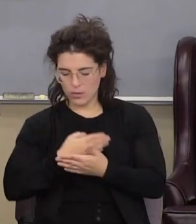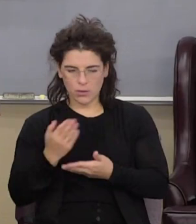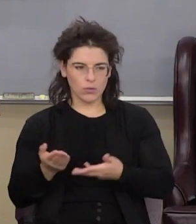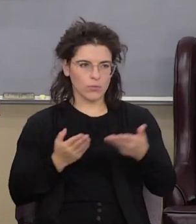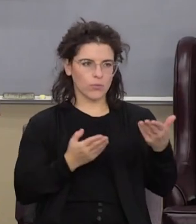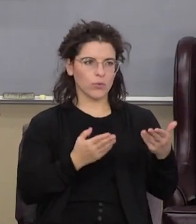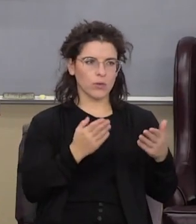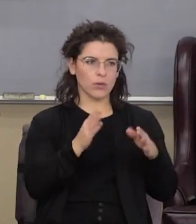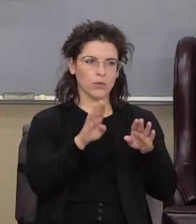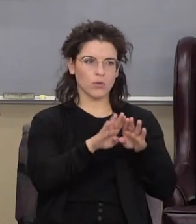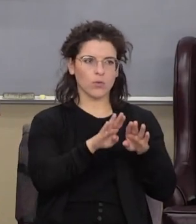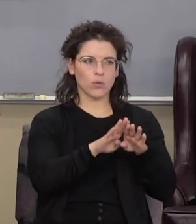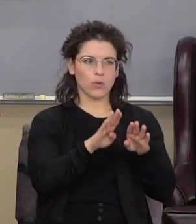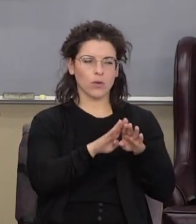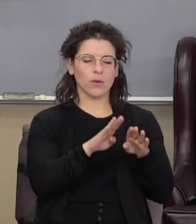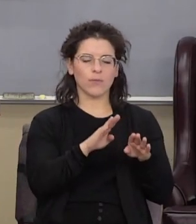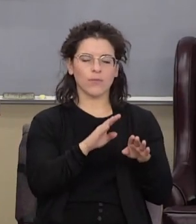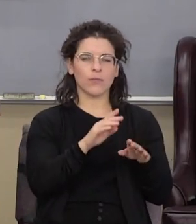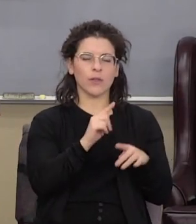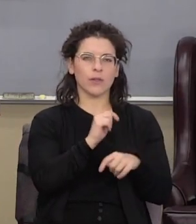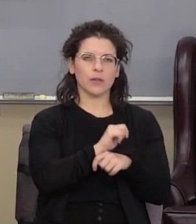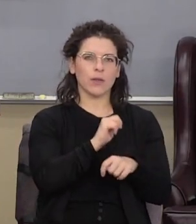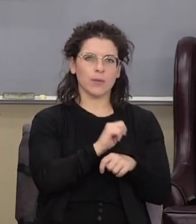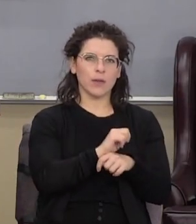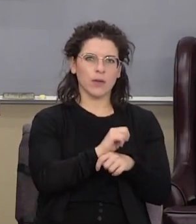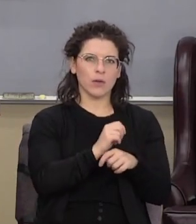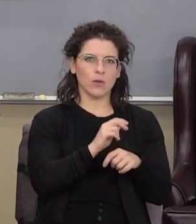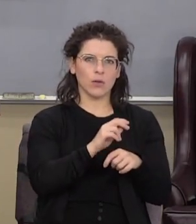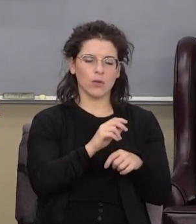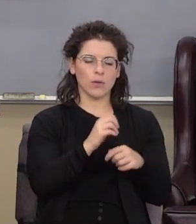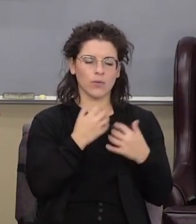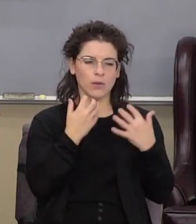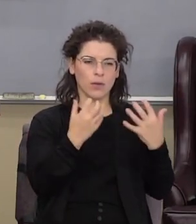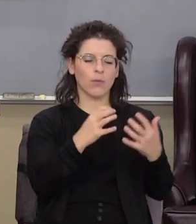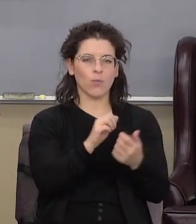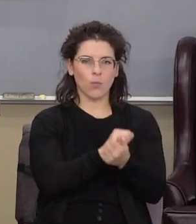tabernacle the congregation and shall wash them with water